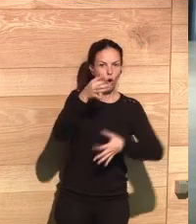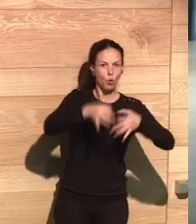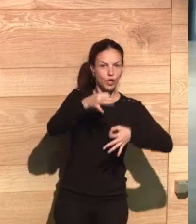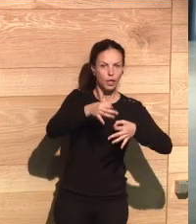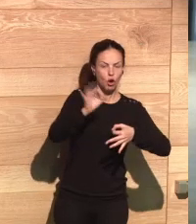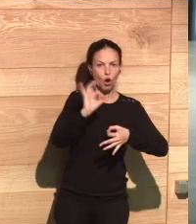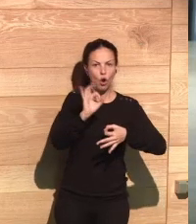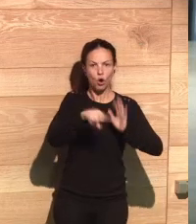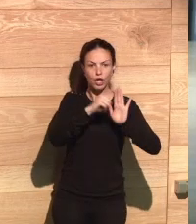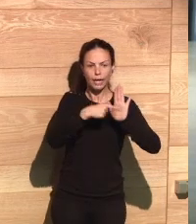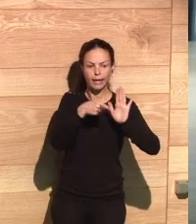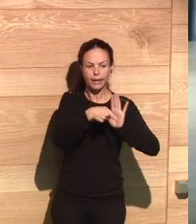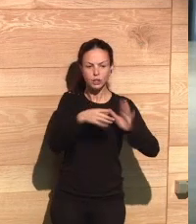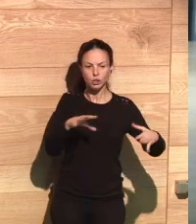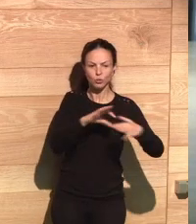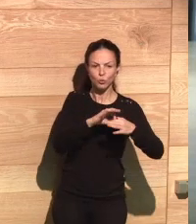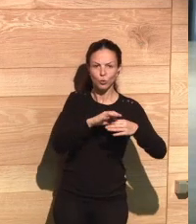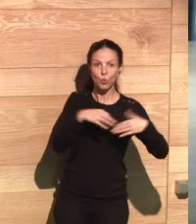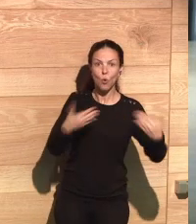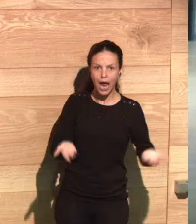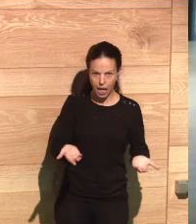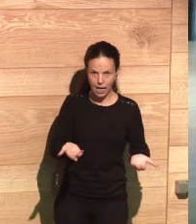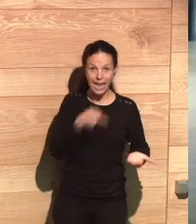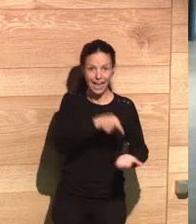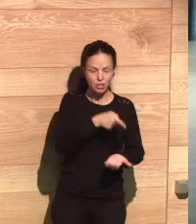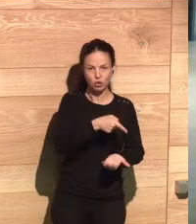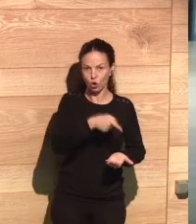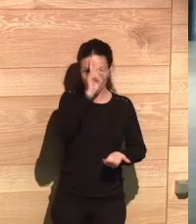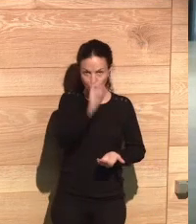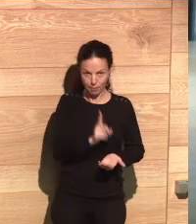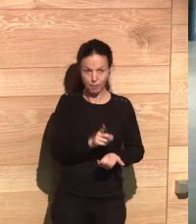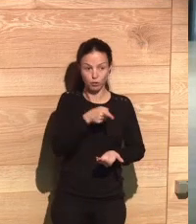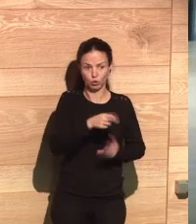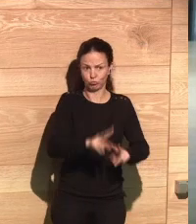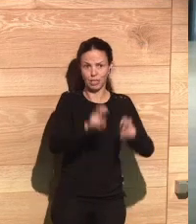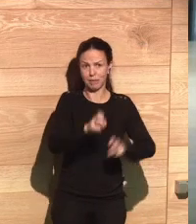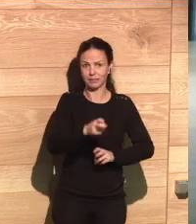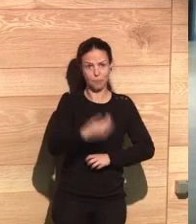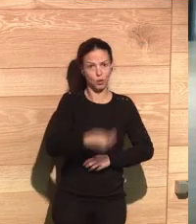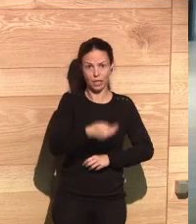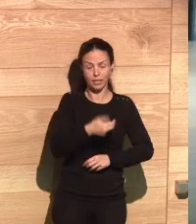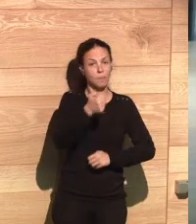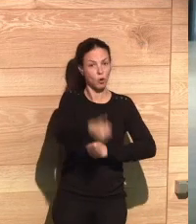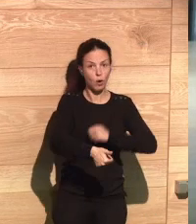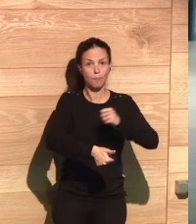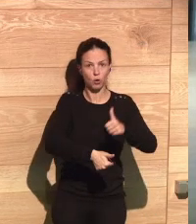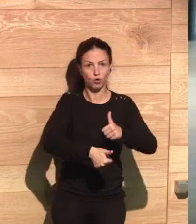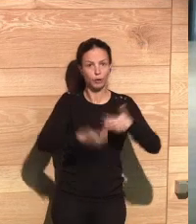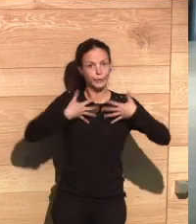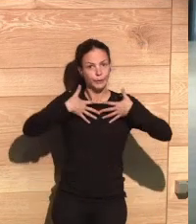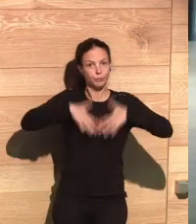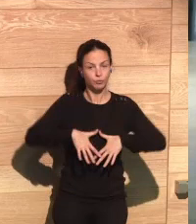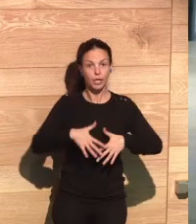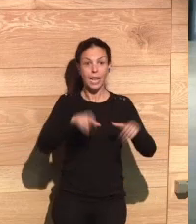legal criteria? What's the trustability of the data processing